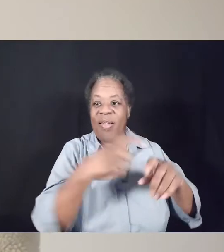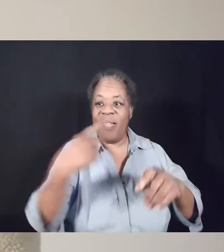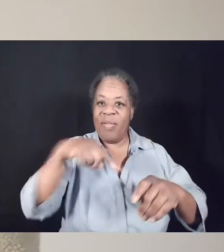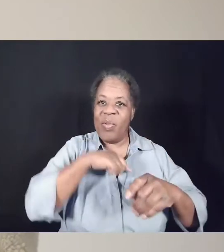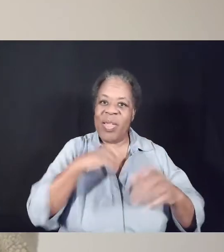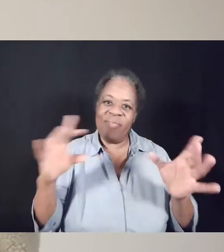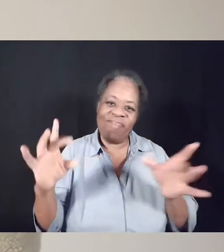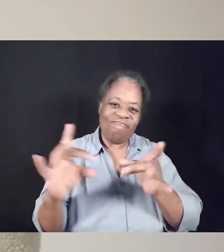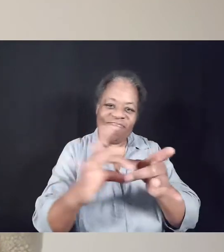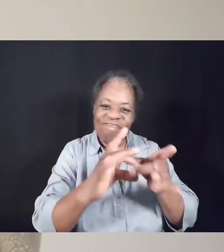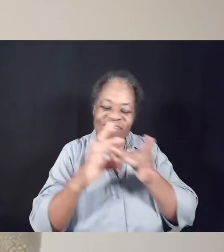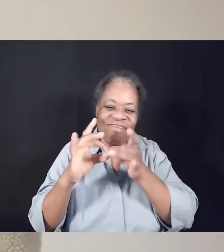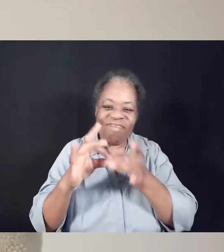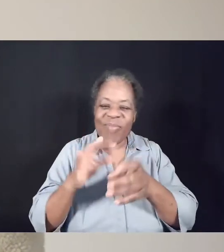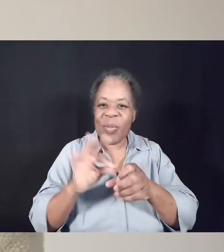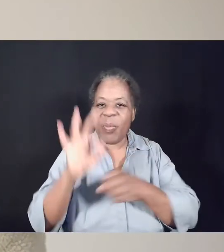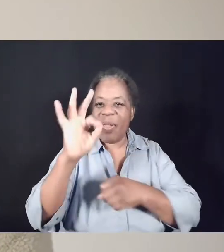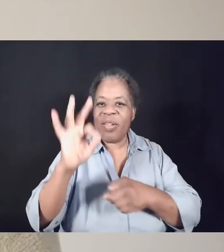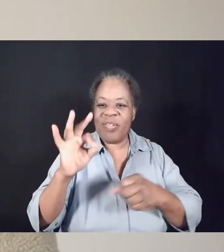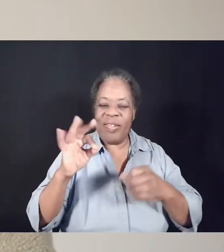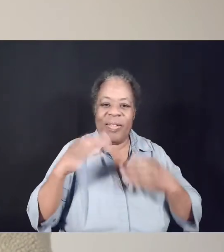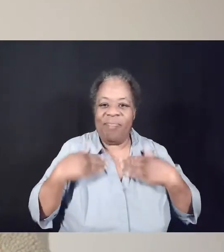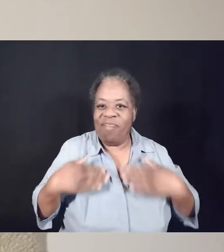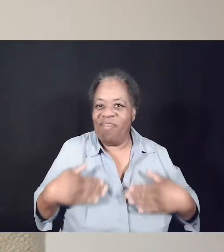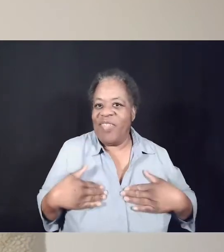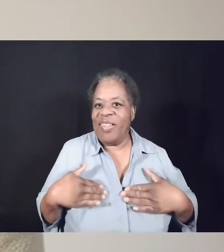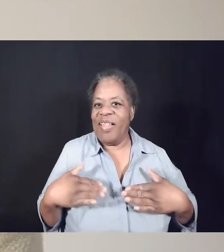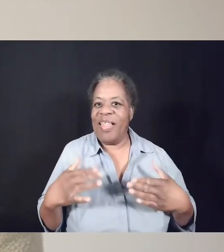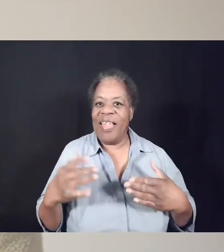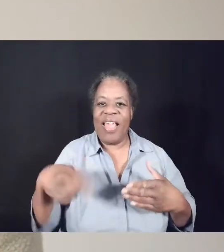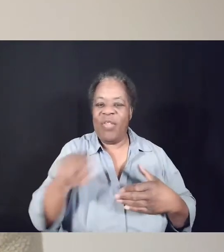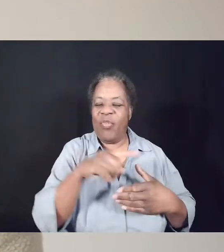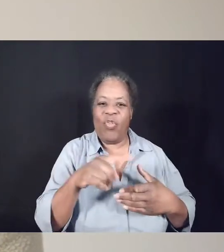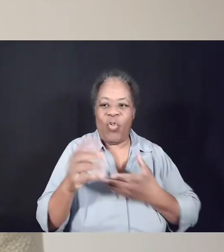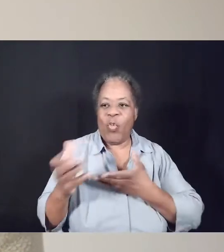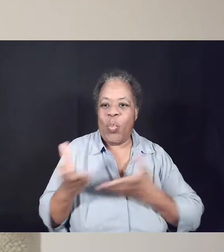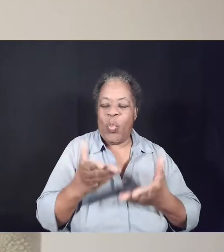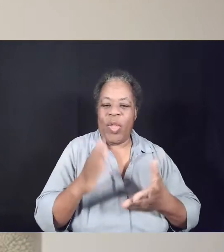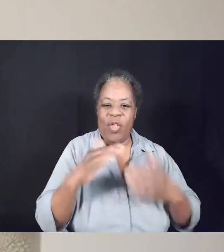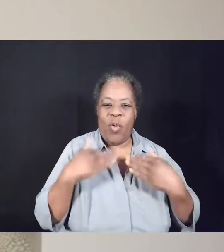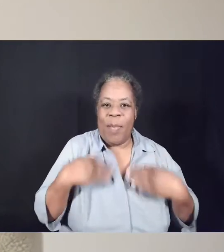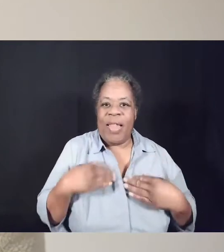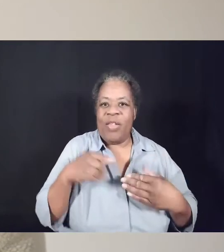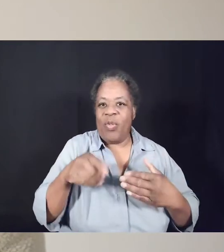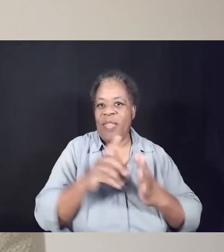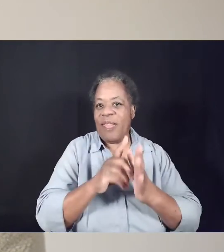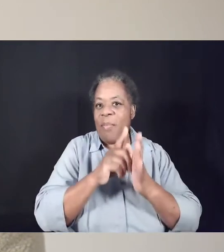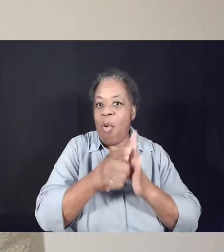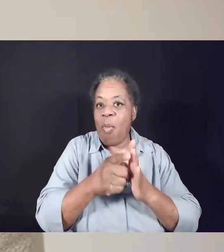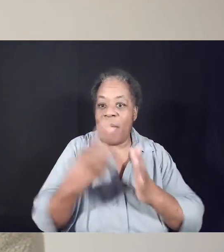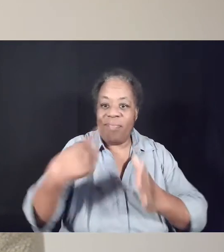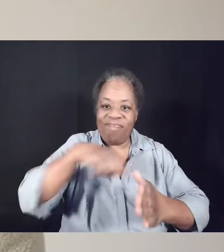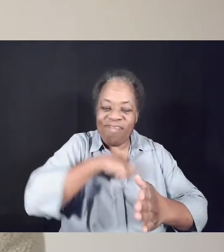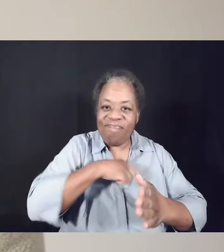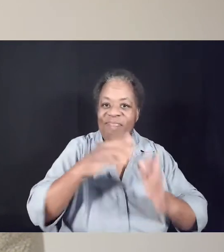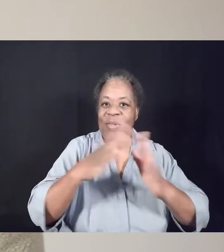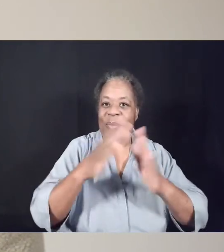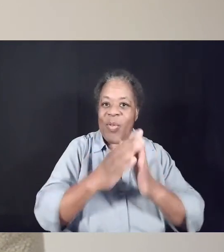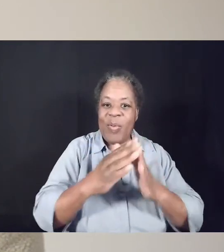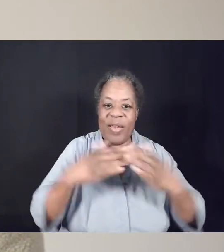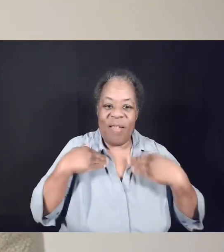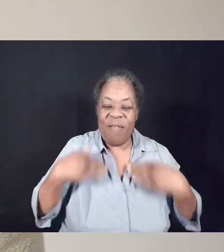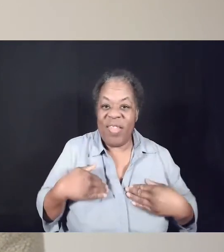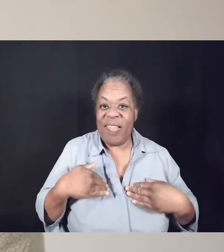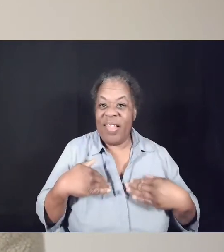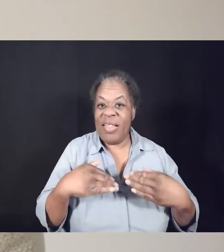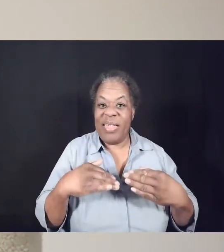emotionally, and even physically as you bring your body to this moment. Though as a community we are not together physically in this online